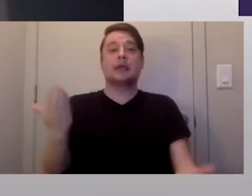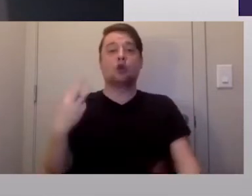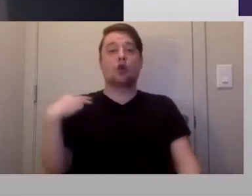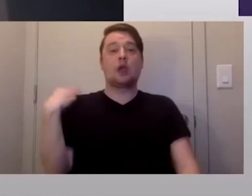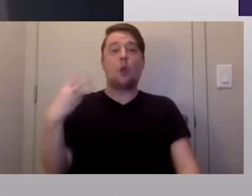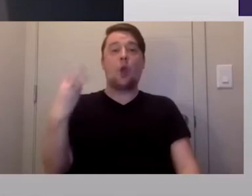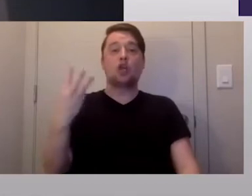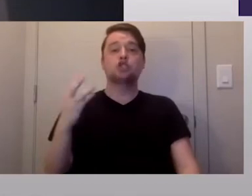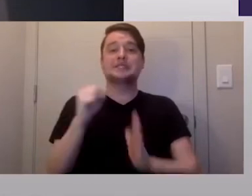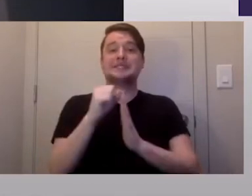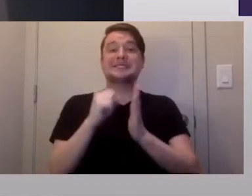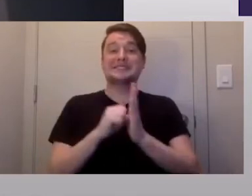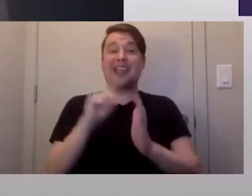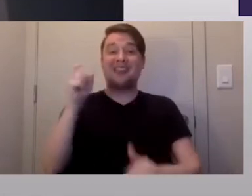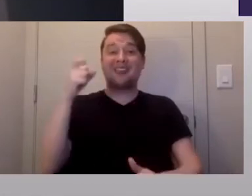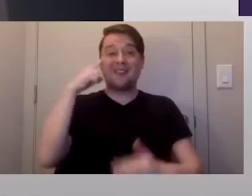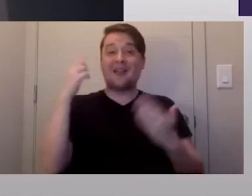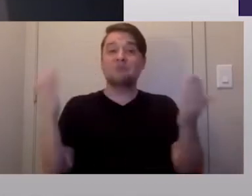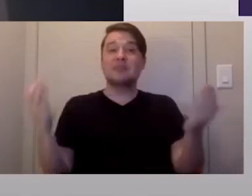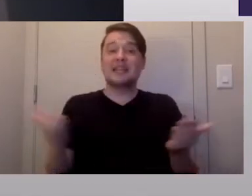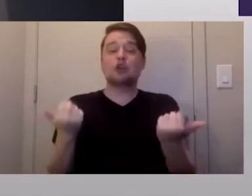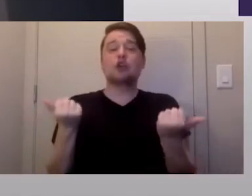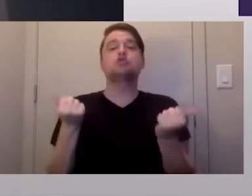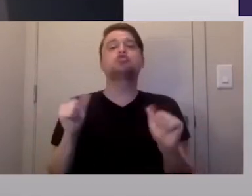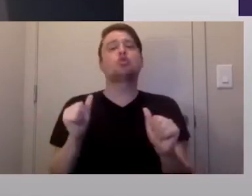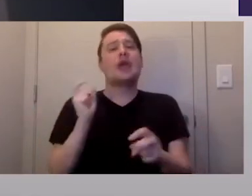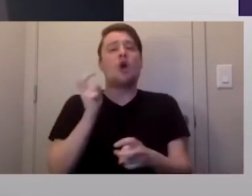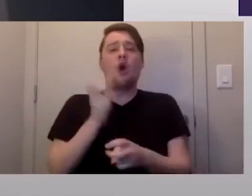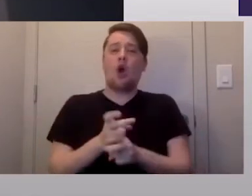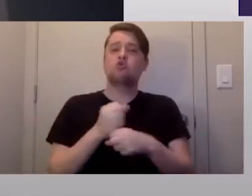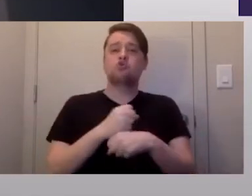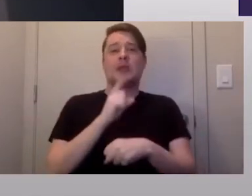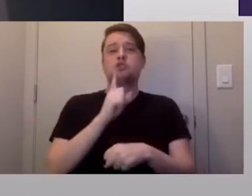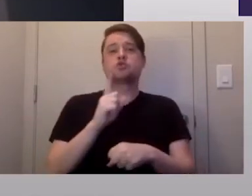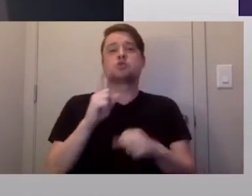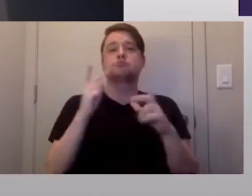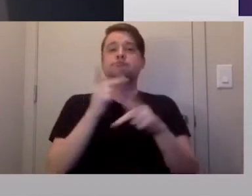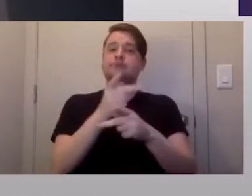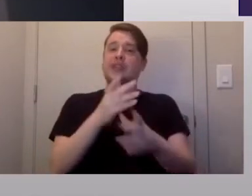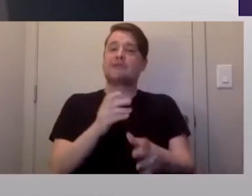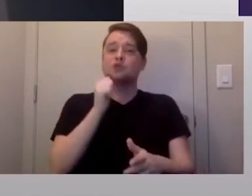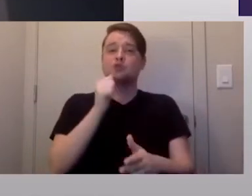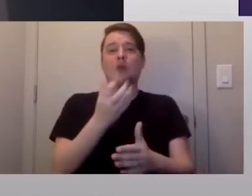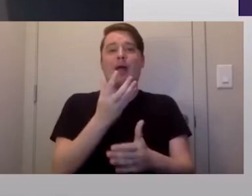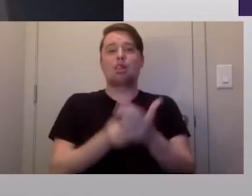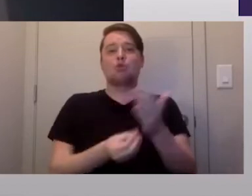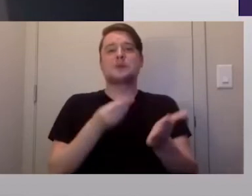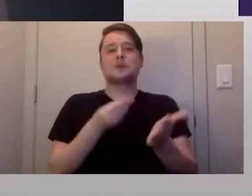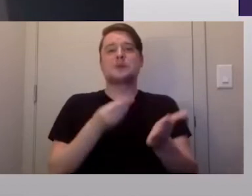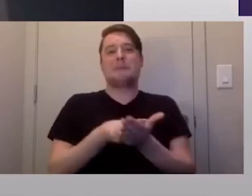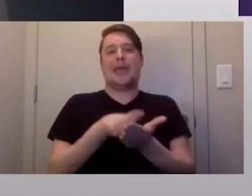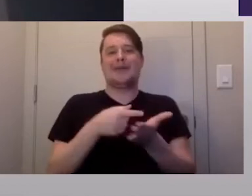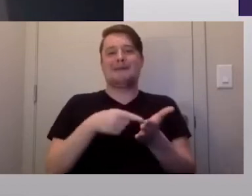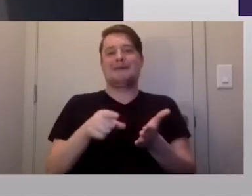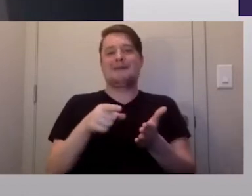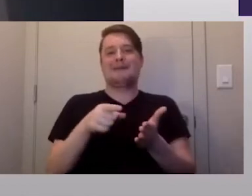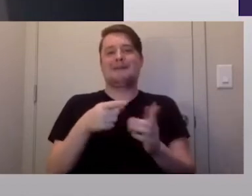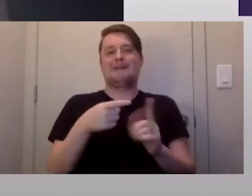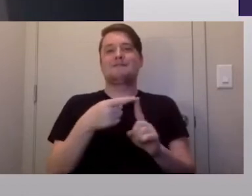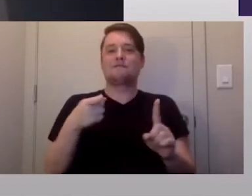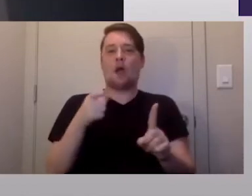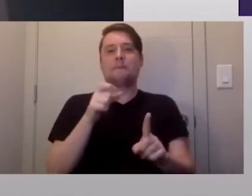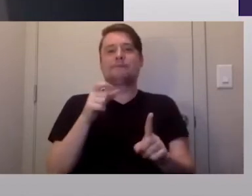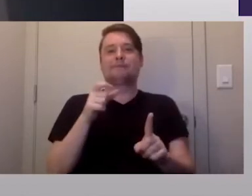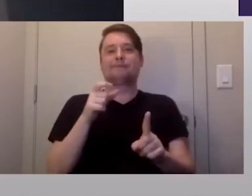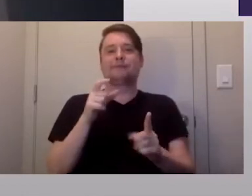because the government here is trying hard to make sure that caregivers don't lose pay as a result of working